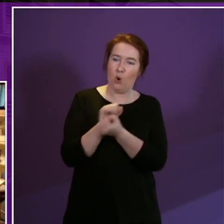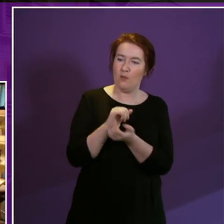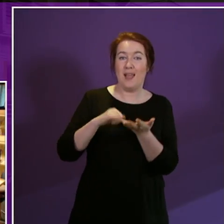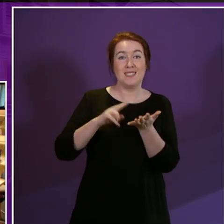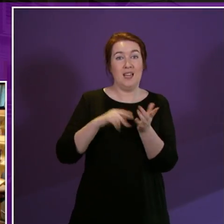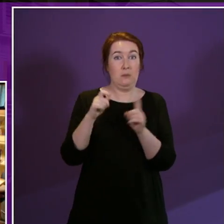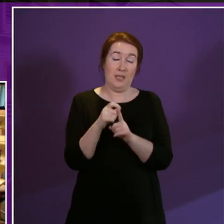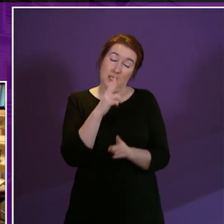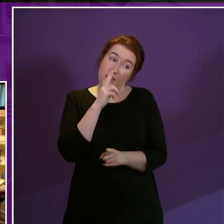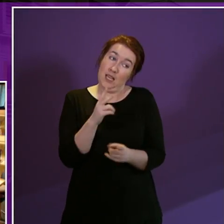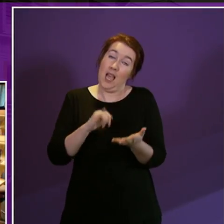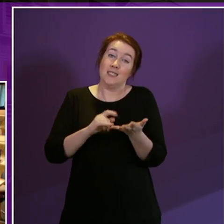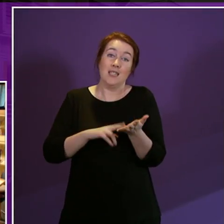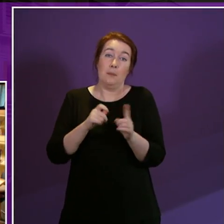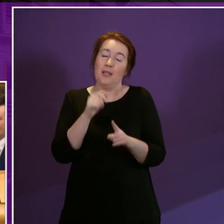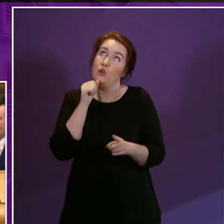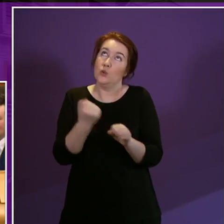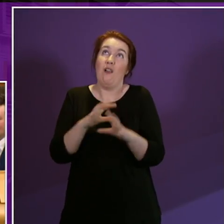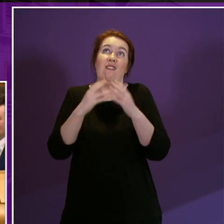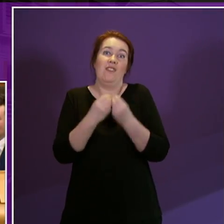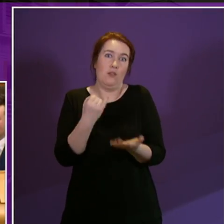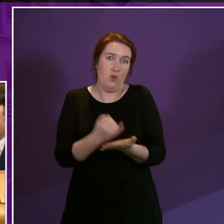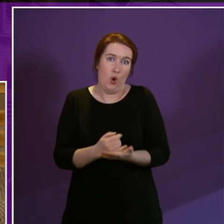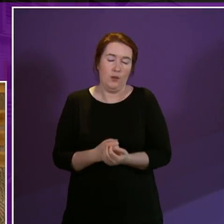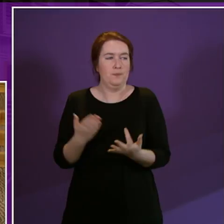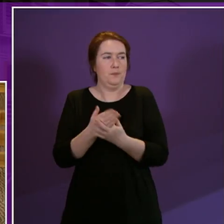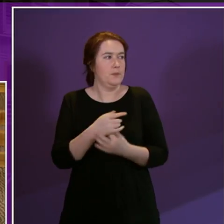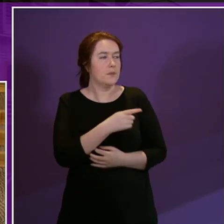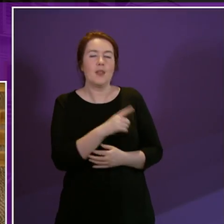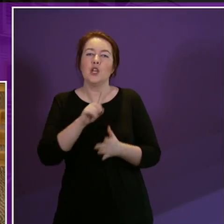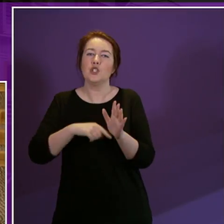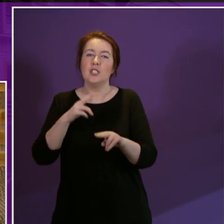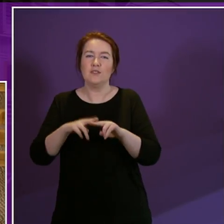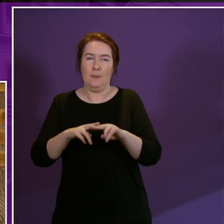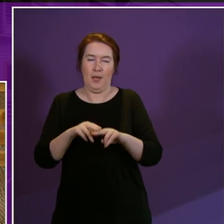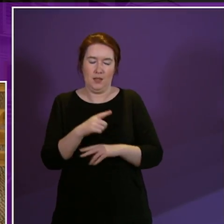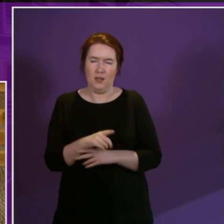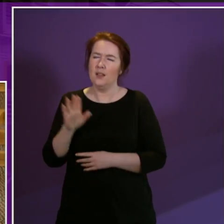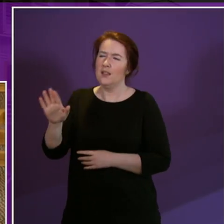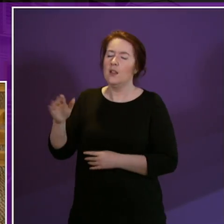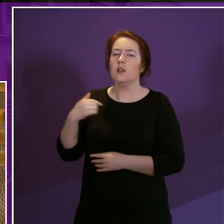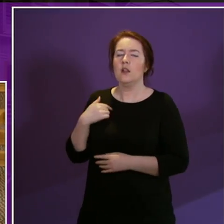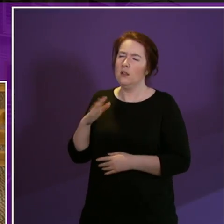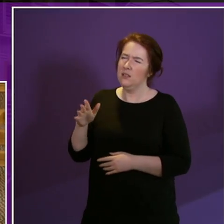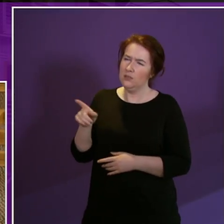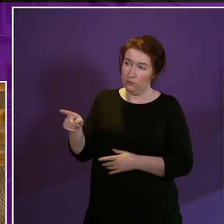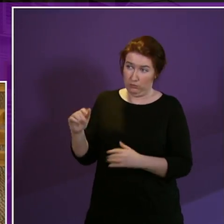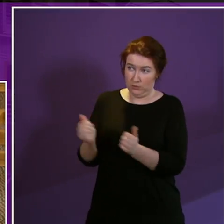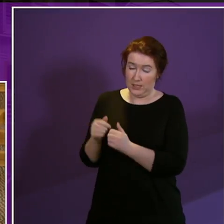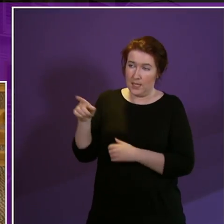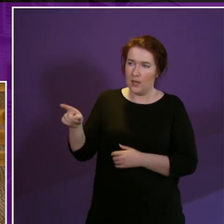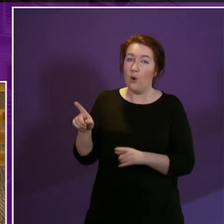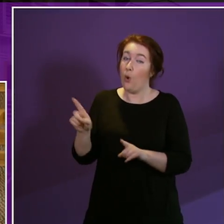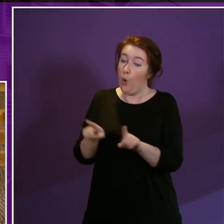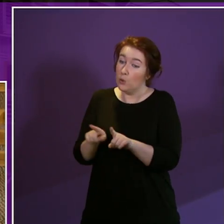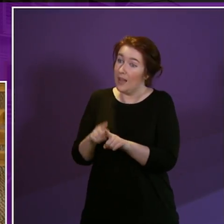everything wrong. don't do everything wrong. Yes. Jean Freeman. Well, Mr Tompkins acknowledged what I also said